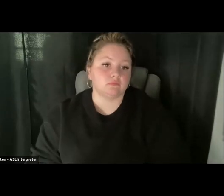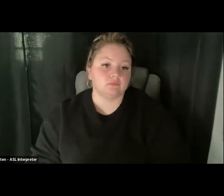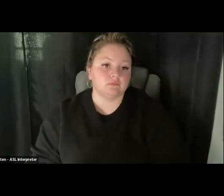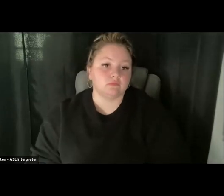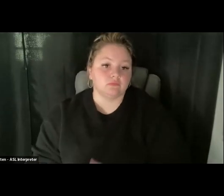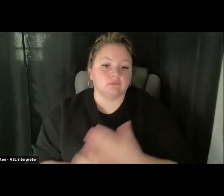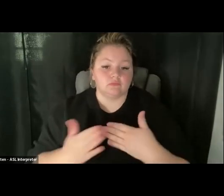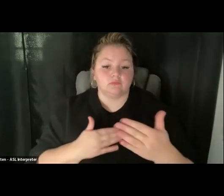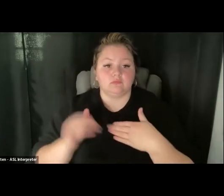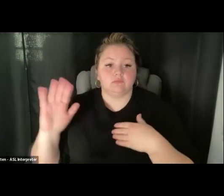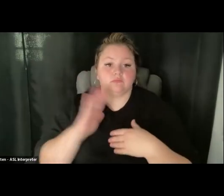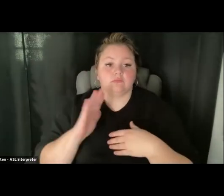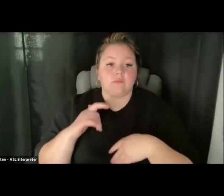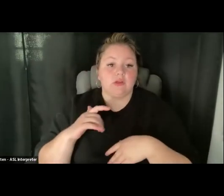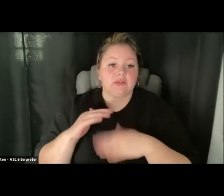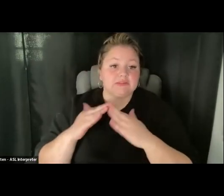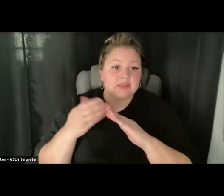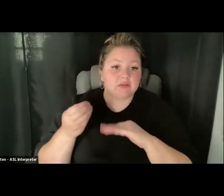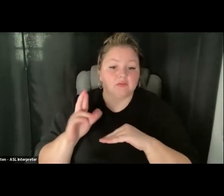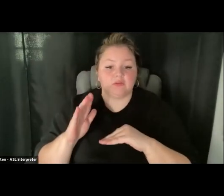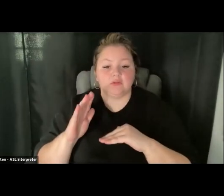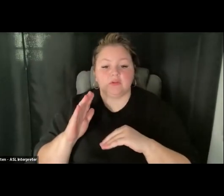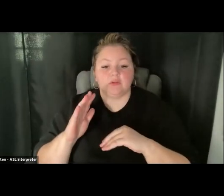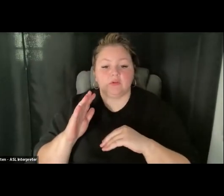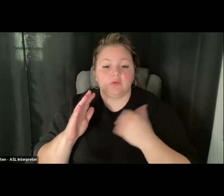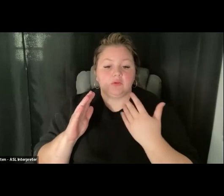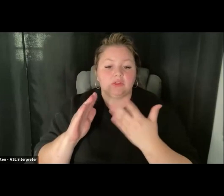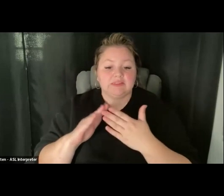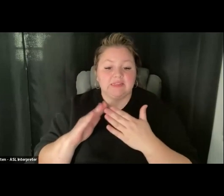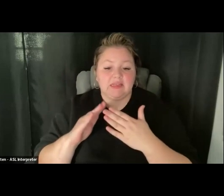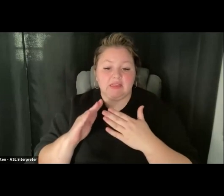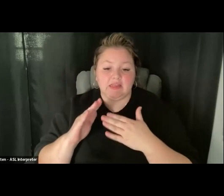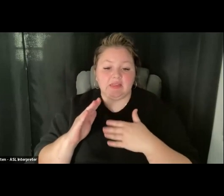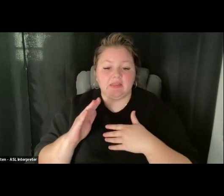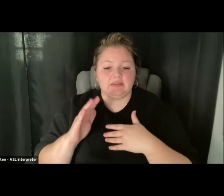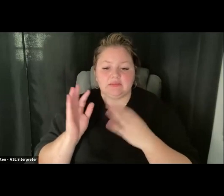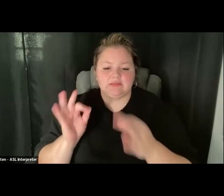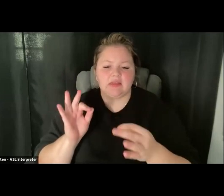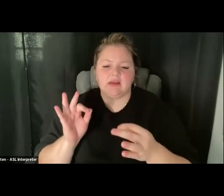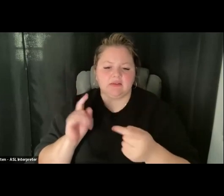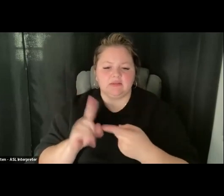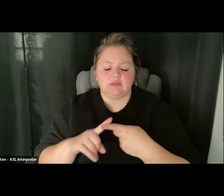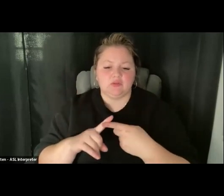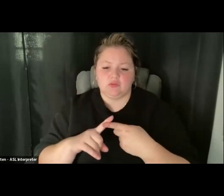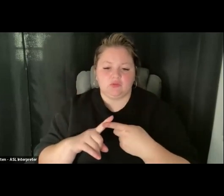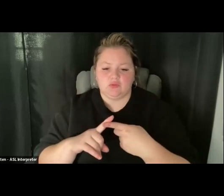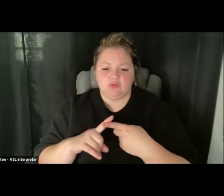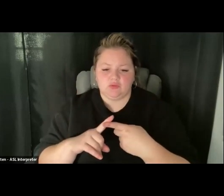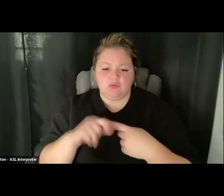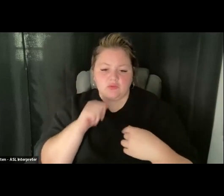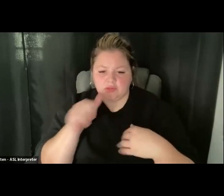even if your town or city has opted out of opted out of other forms of vote by mail for the local election